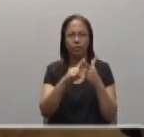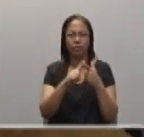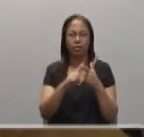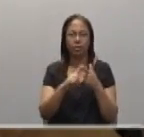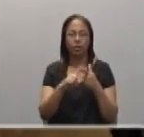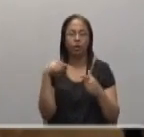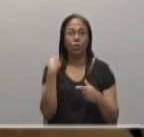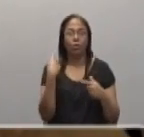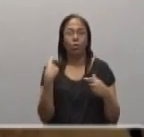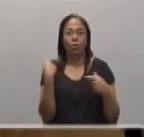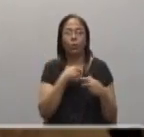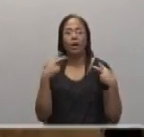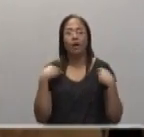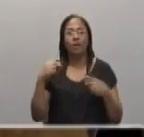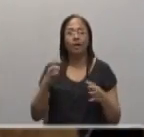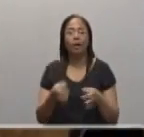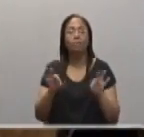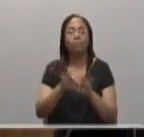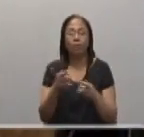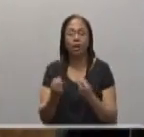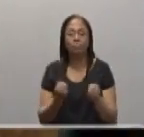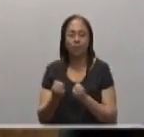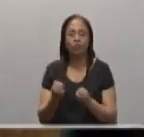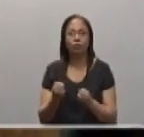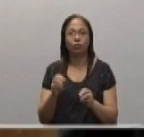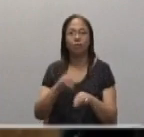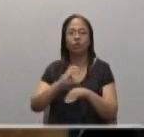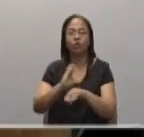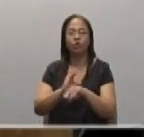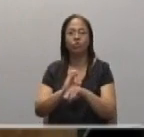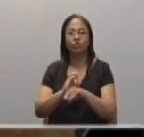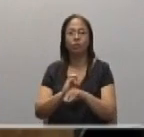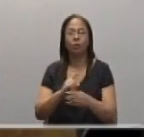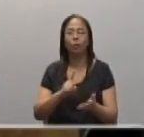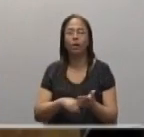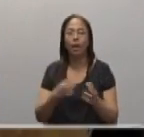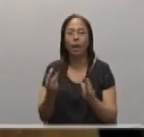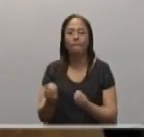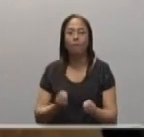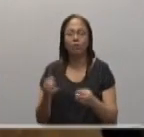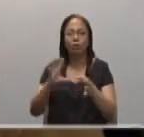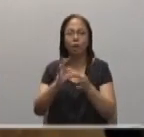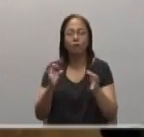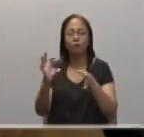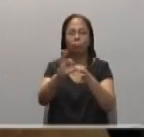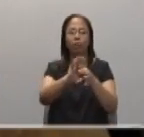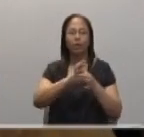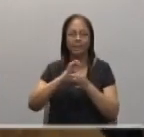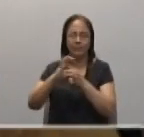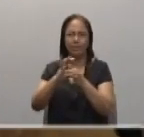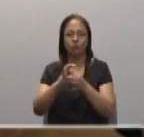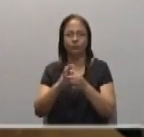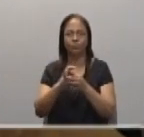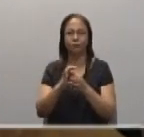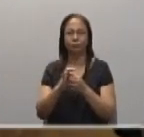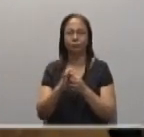life, in our church, in our community, the ministry of reconciliation. And St. Paul tells to the Romans